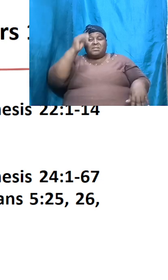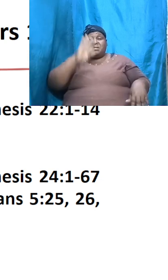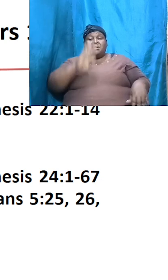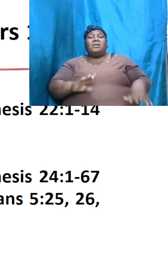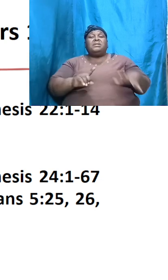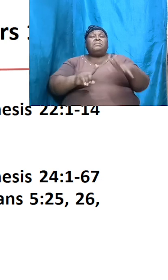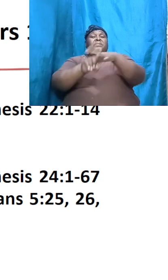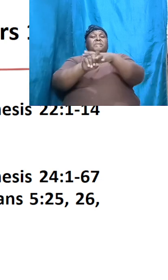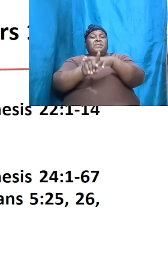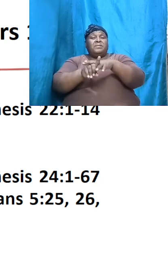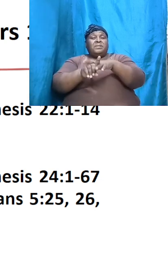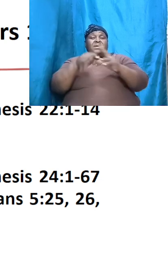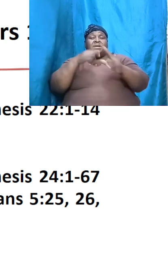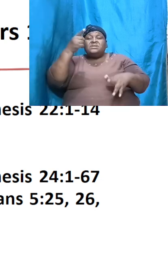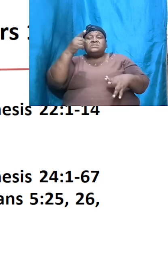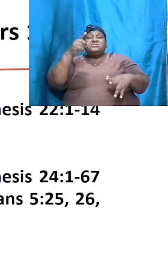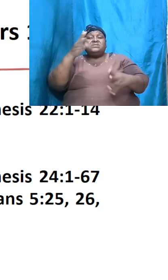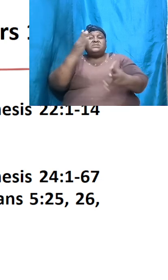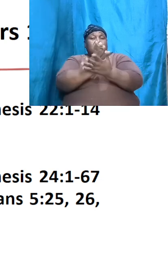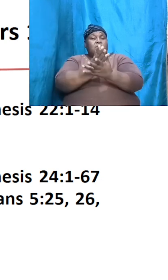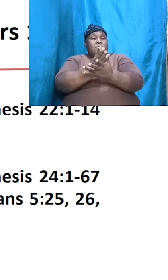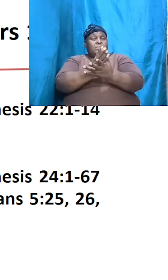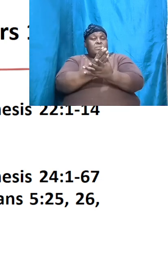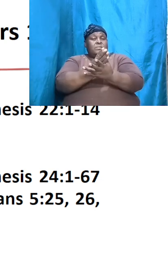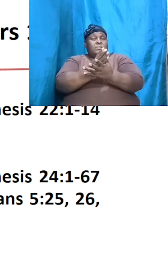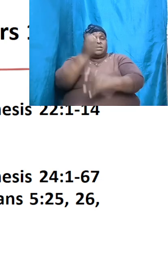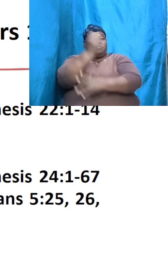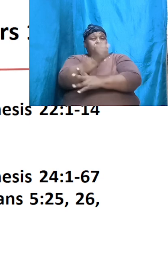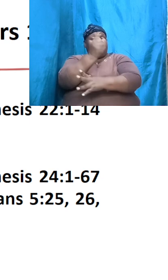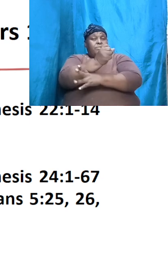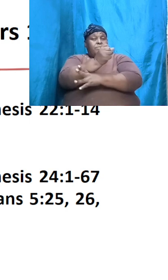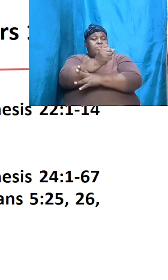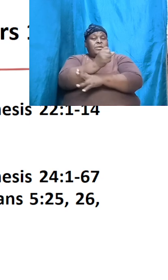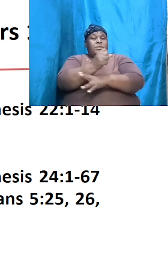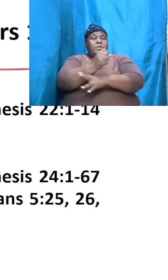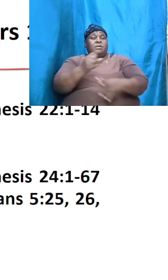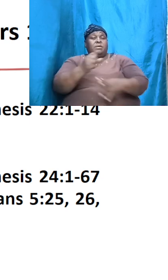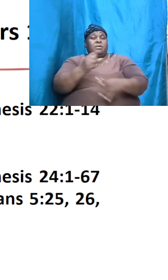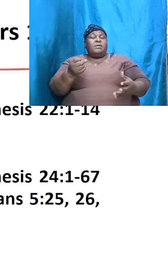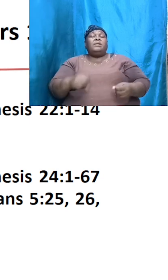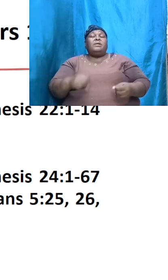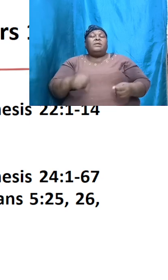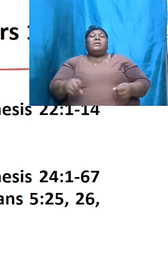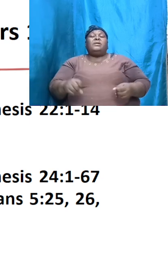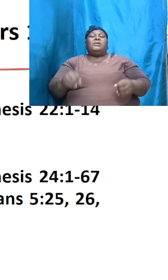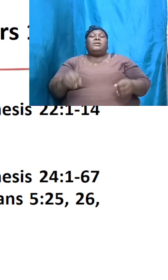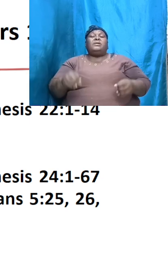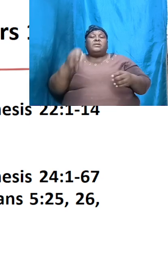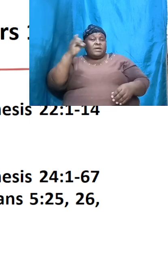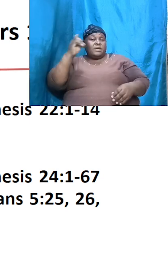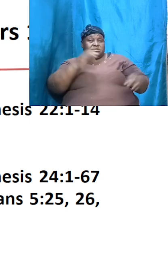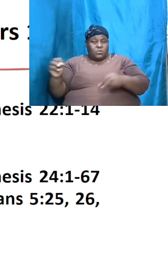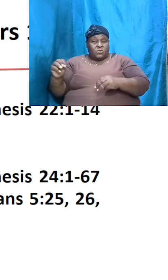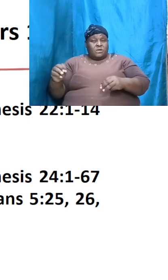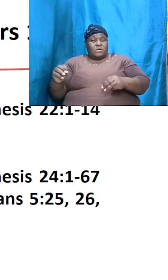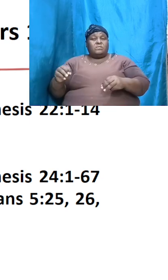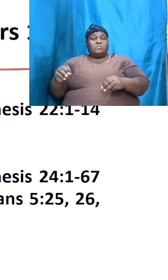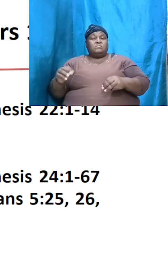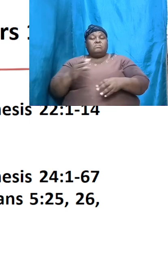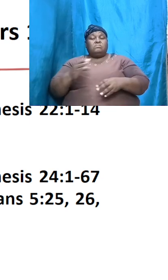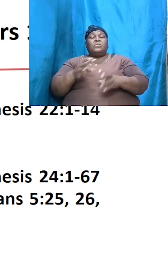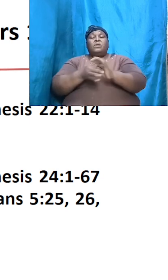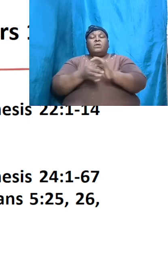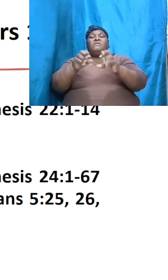stop and Isaac got up and was taken off the altar